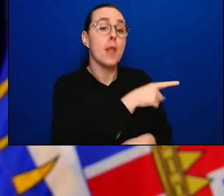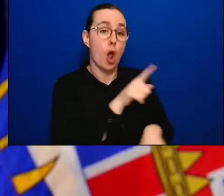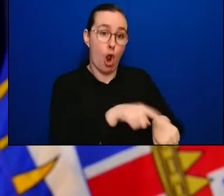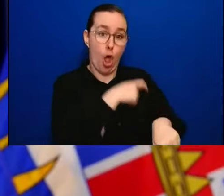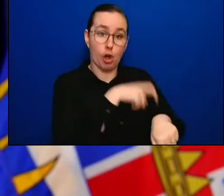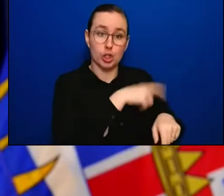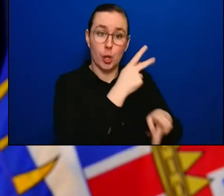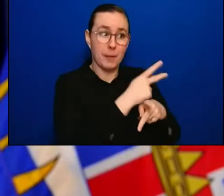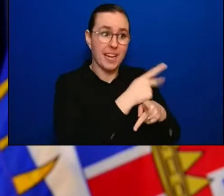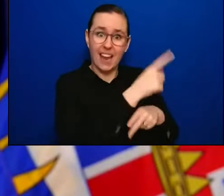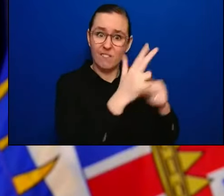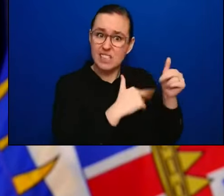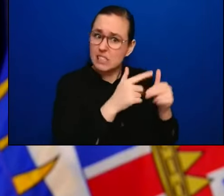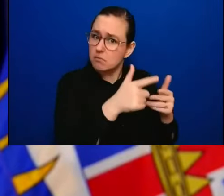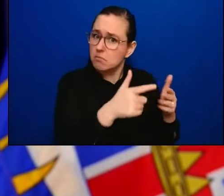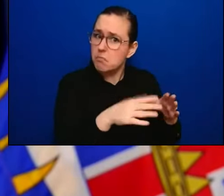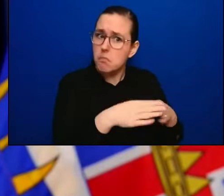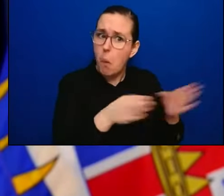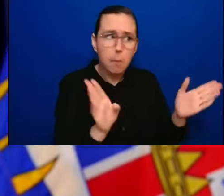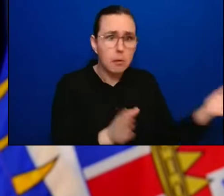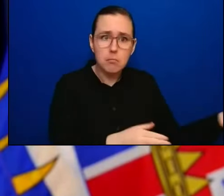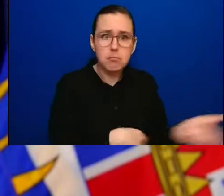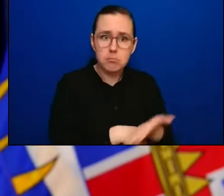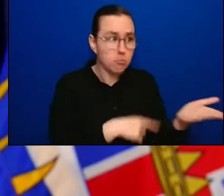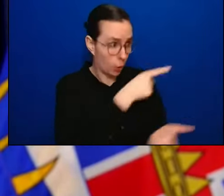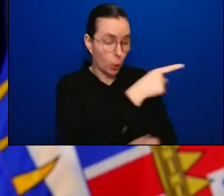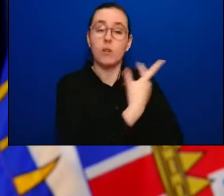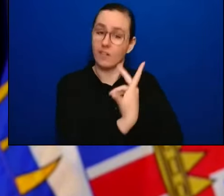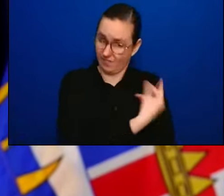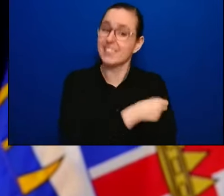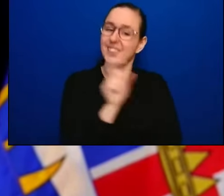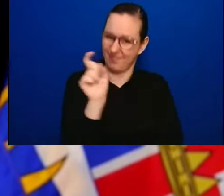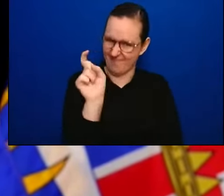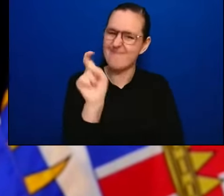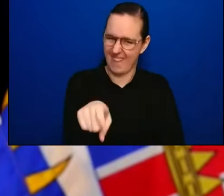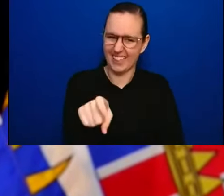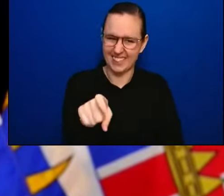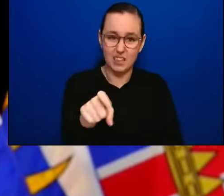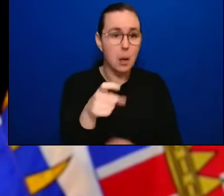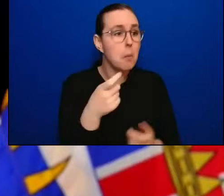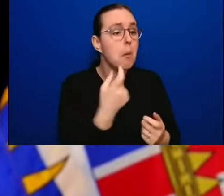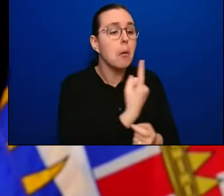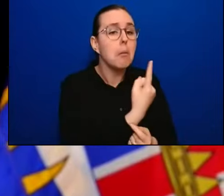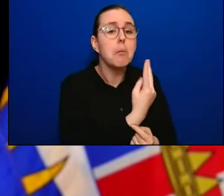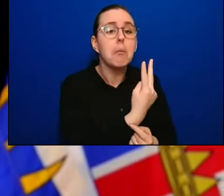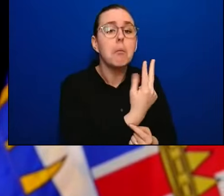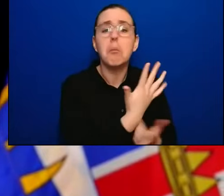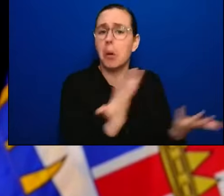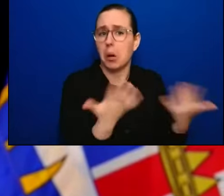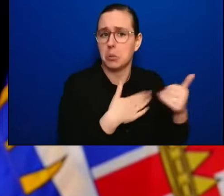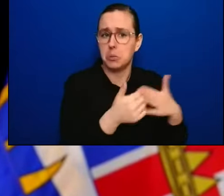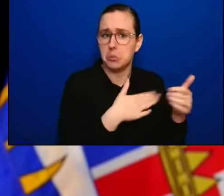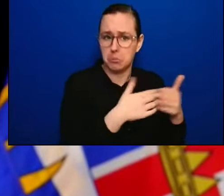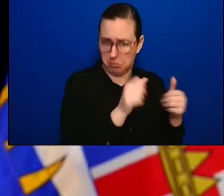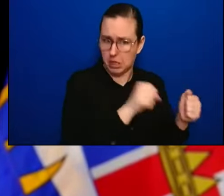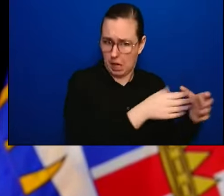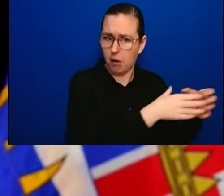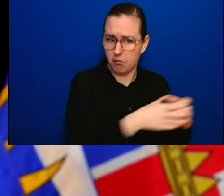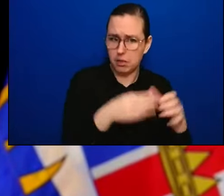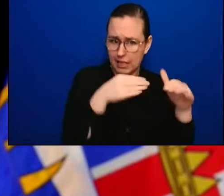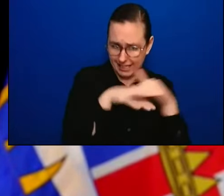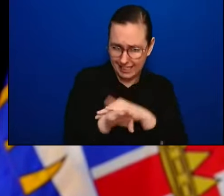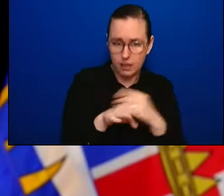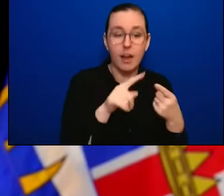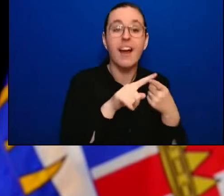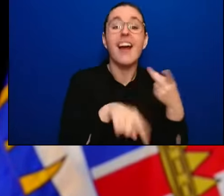in long-term care so that vaccinated visitors of any number can come. We do rapid testing, particularly when